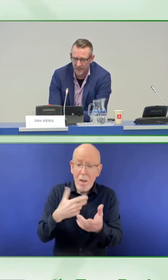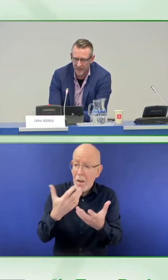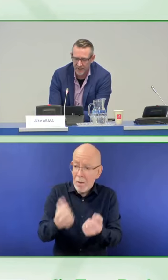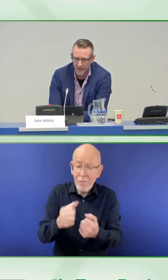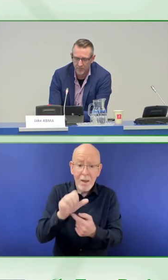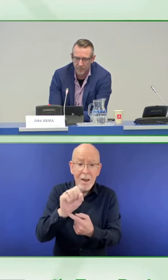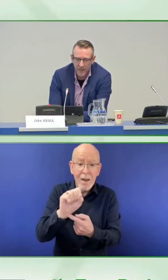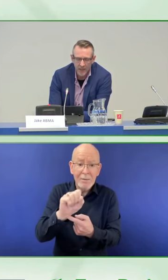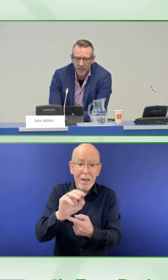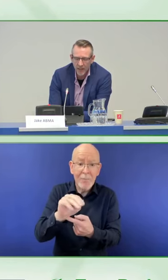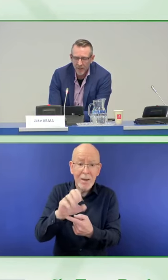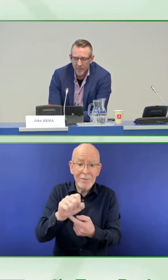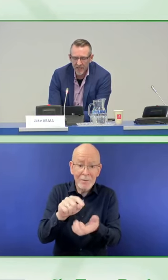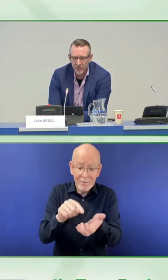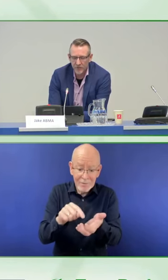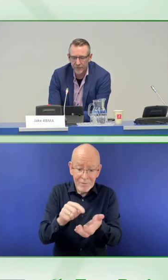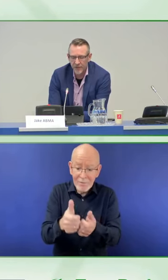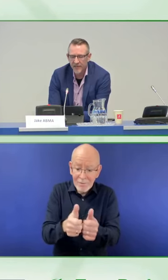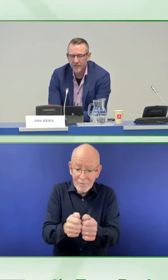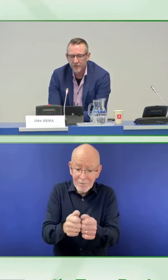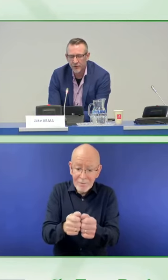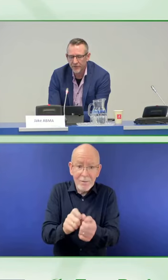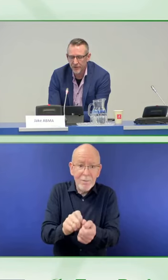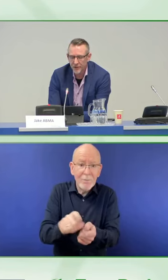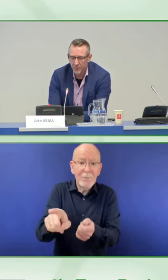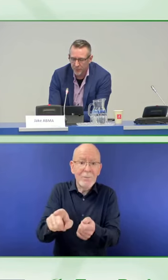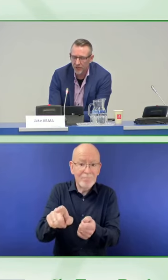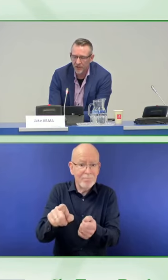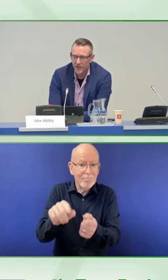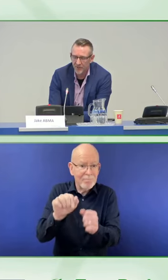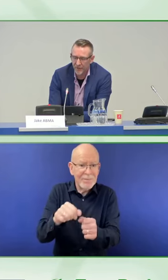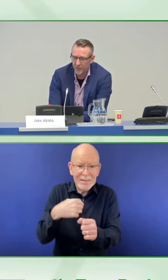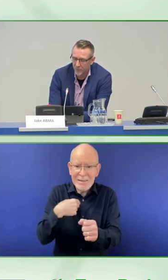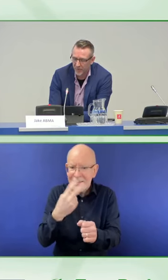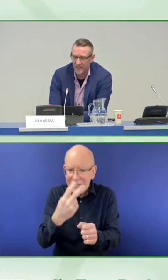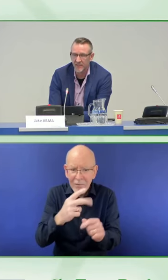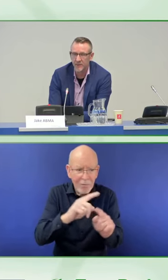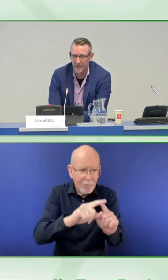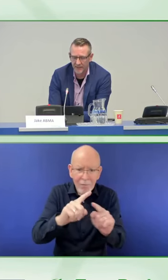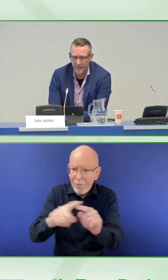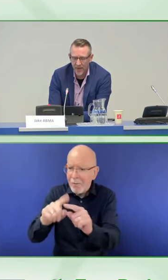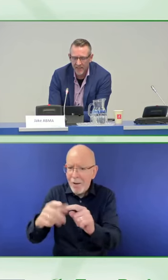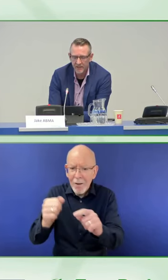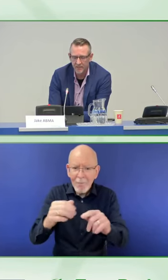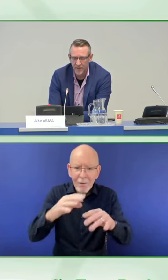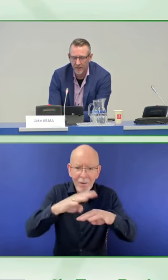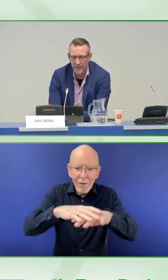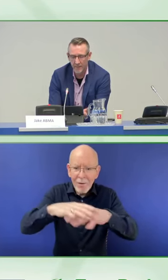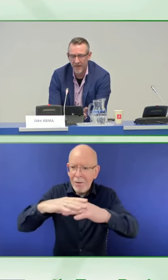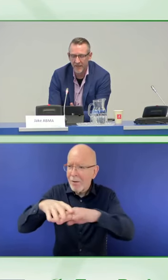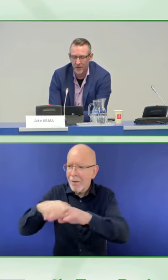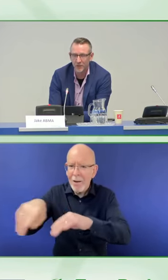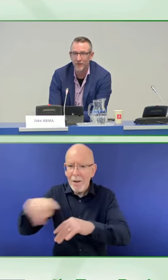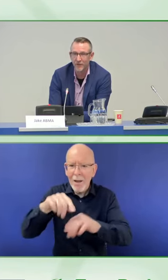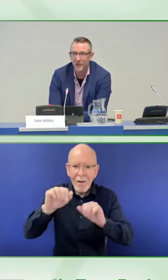facial recognition. Based on a variety of services, products are developed with accessibility in mind, like banking cards with a